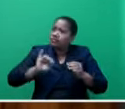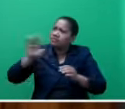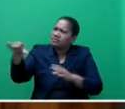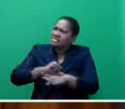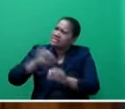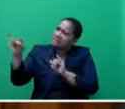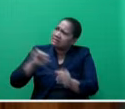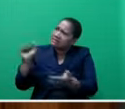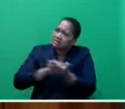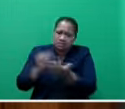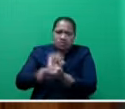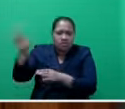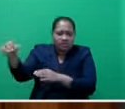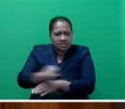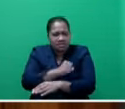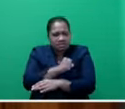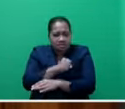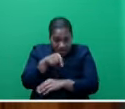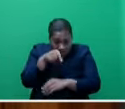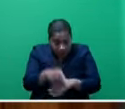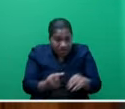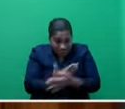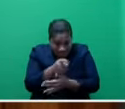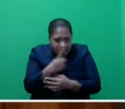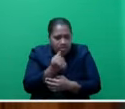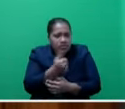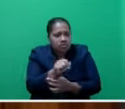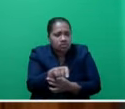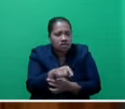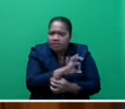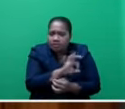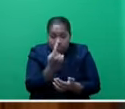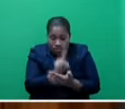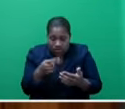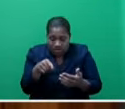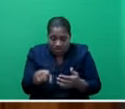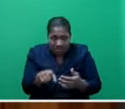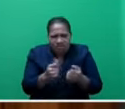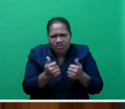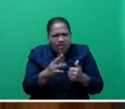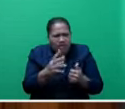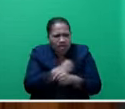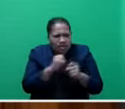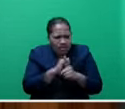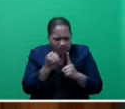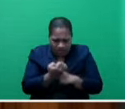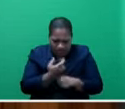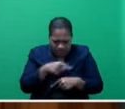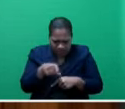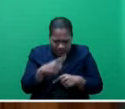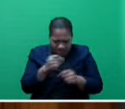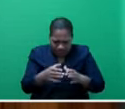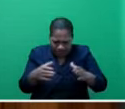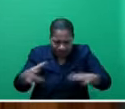Not only is cotton and polyester not good for our environment, because they consume much larger quantities of land, water,